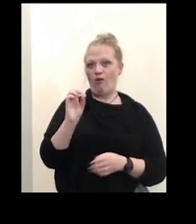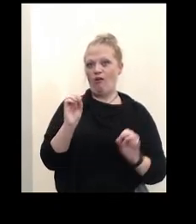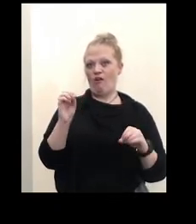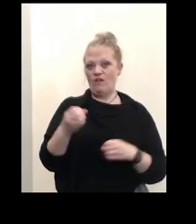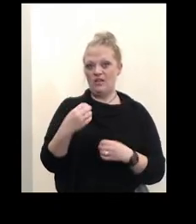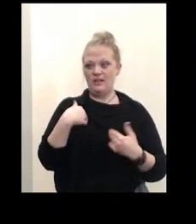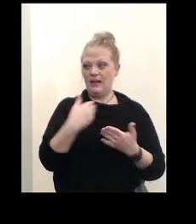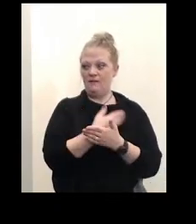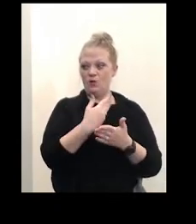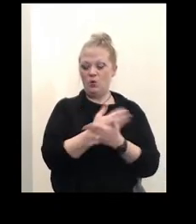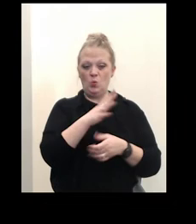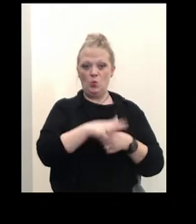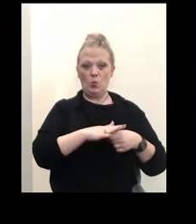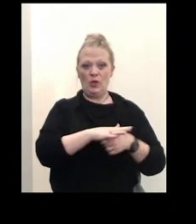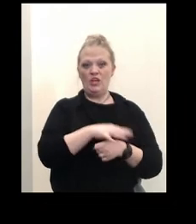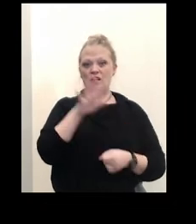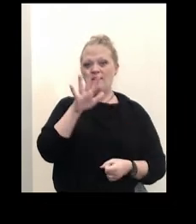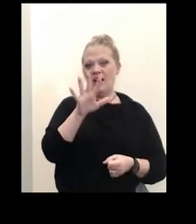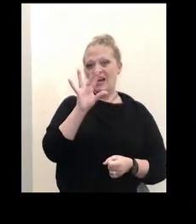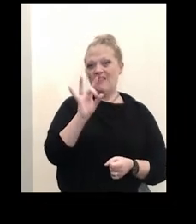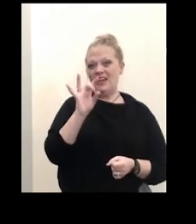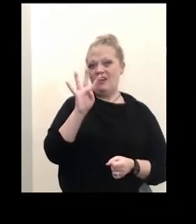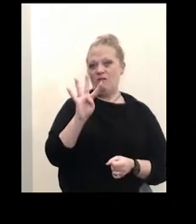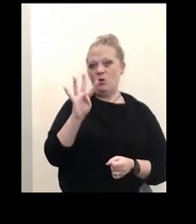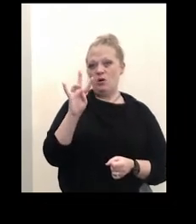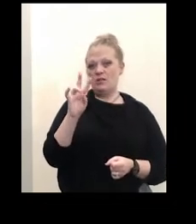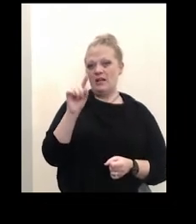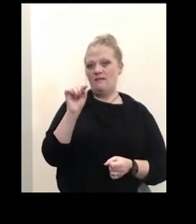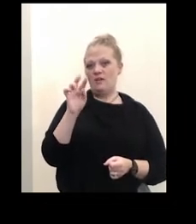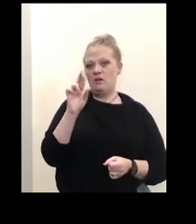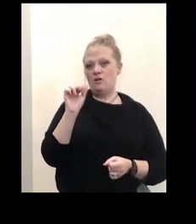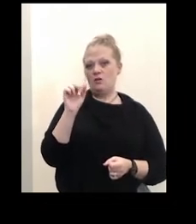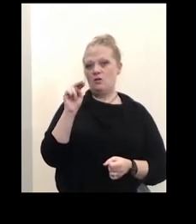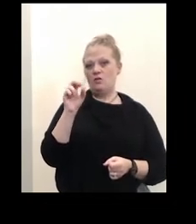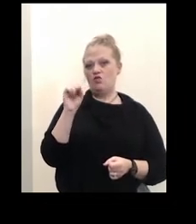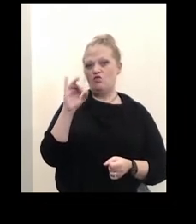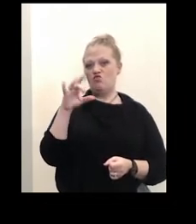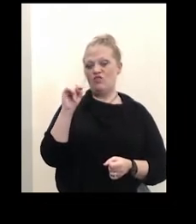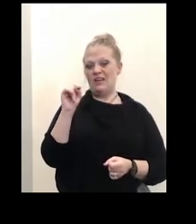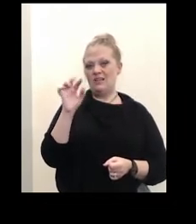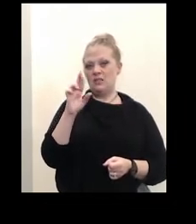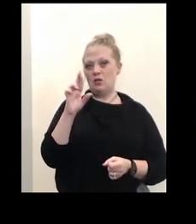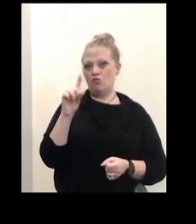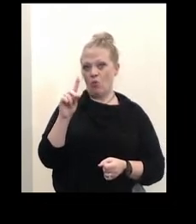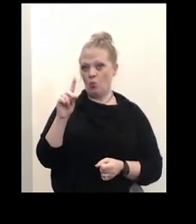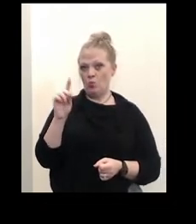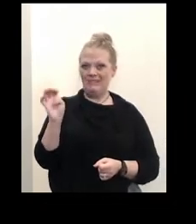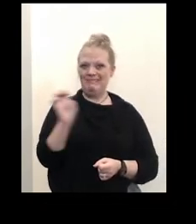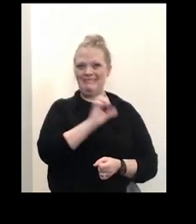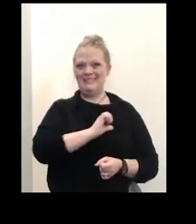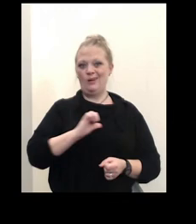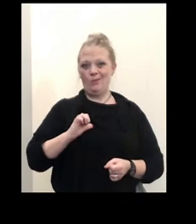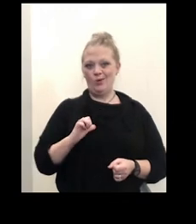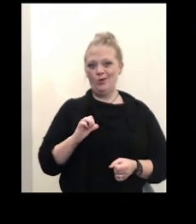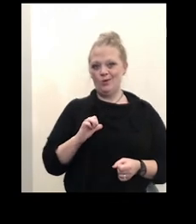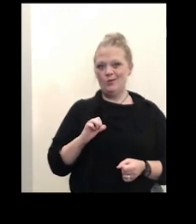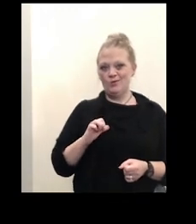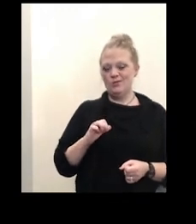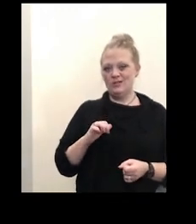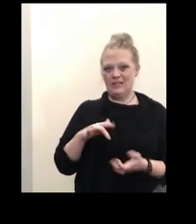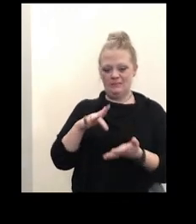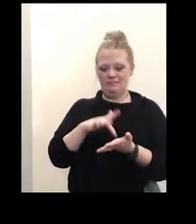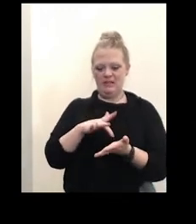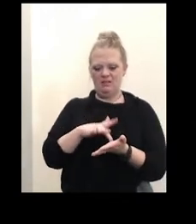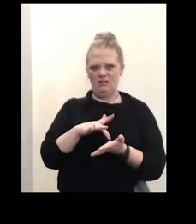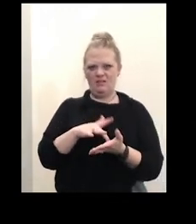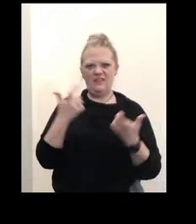location at 5847 Transit Road in East Amherst. It's uh really in the uh you know in the middle of that big uh